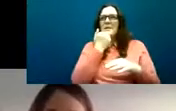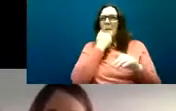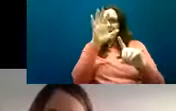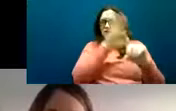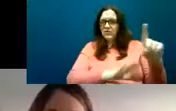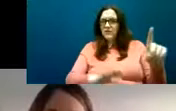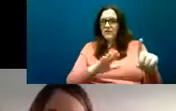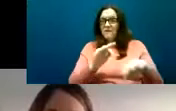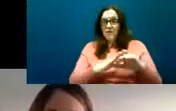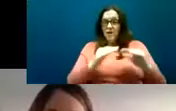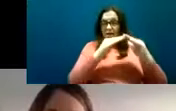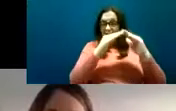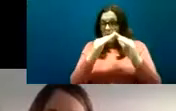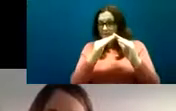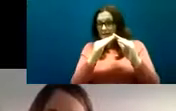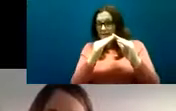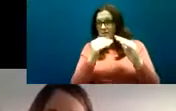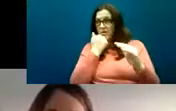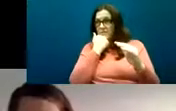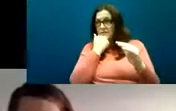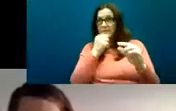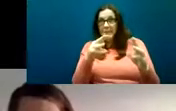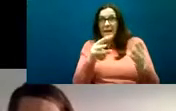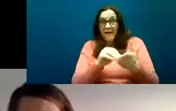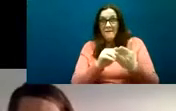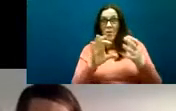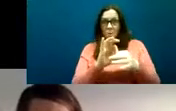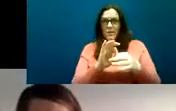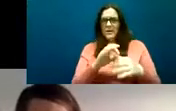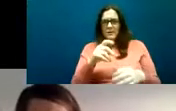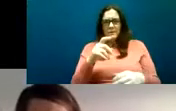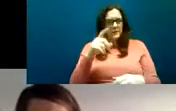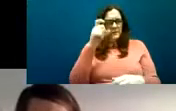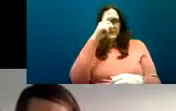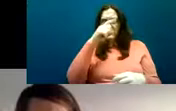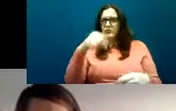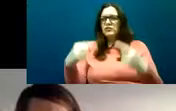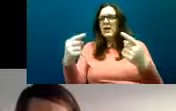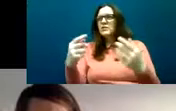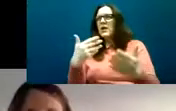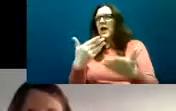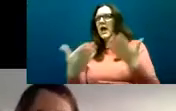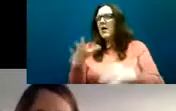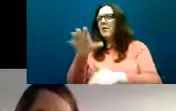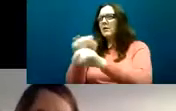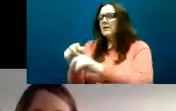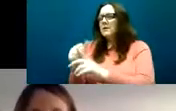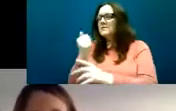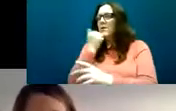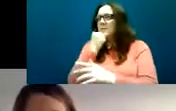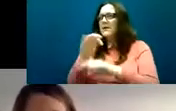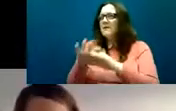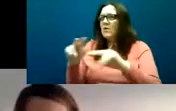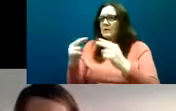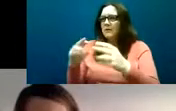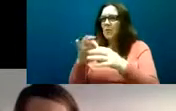challenges in trying to get a prevalence estimate in a homeless population so we set